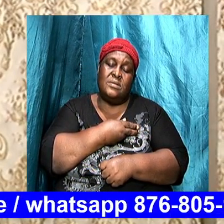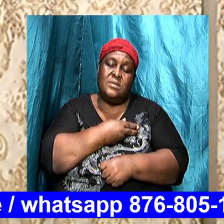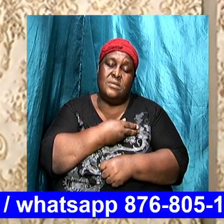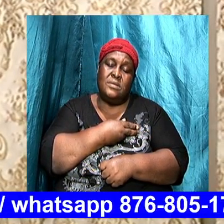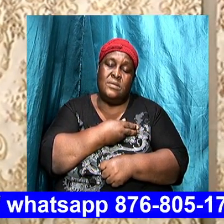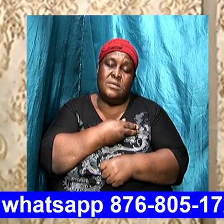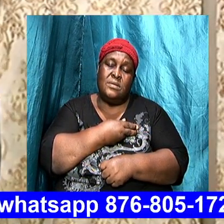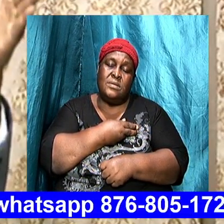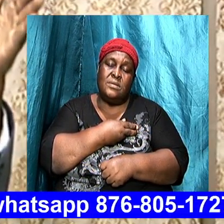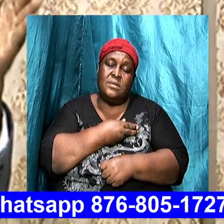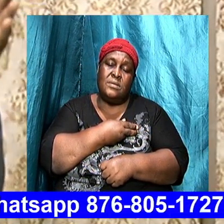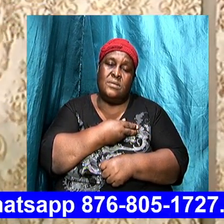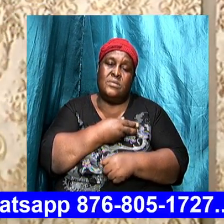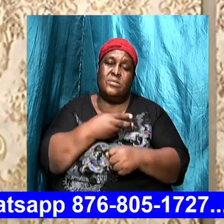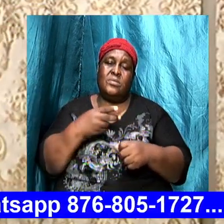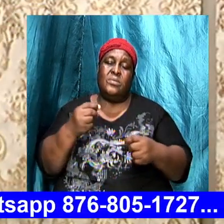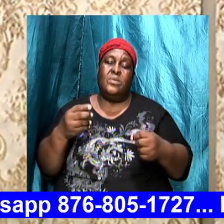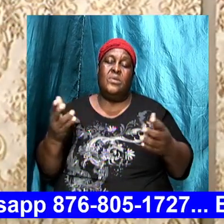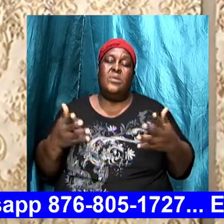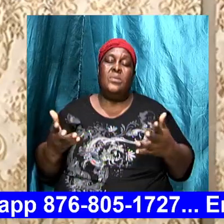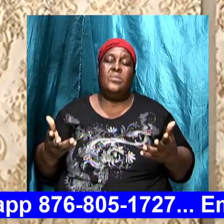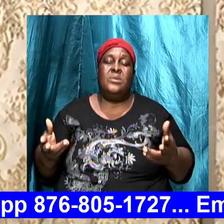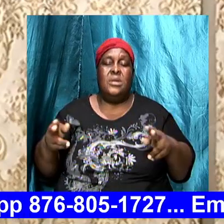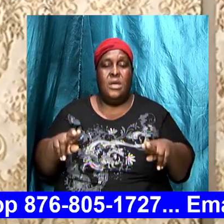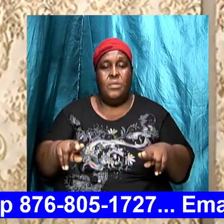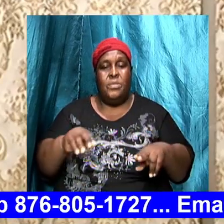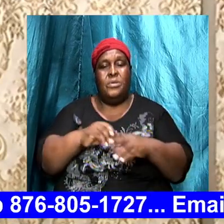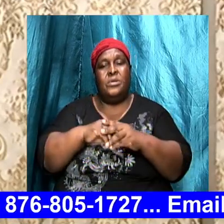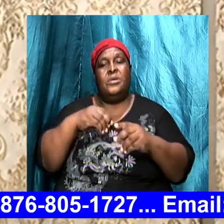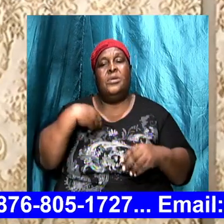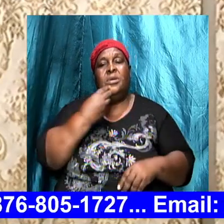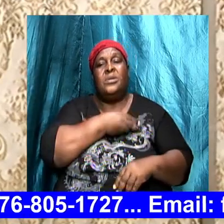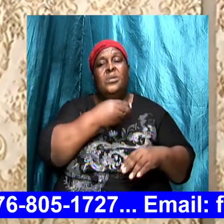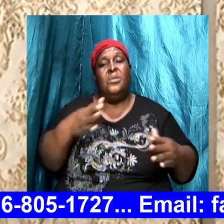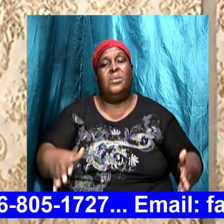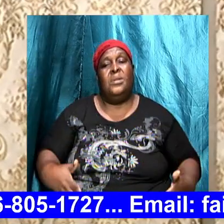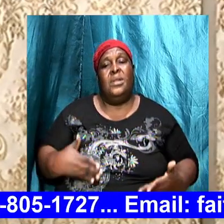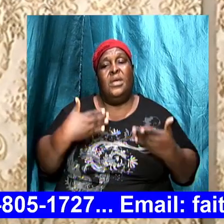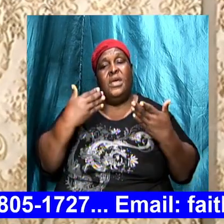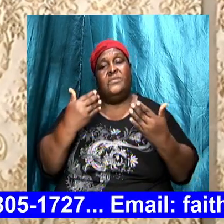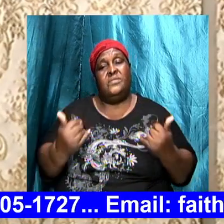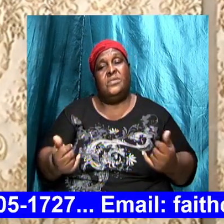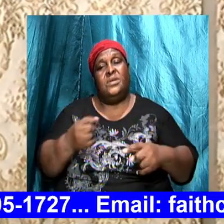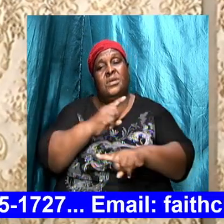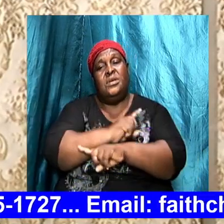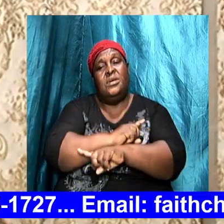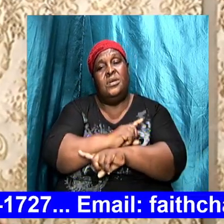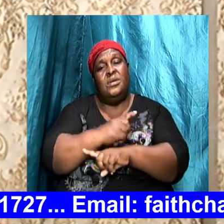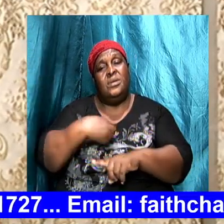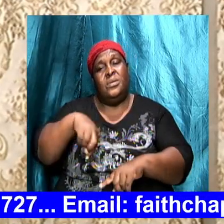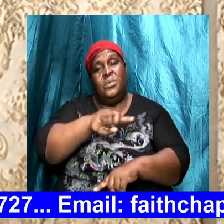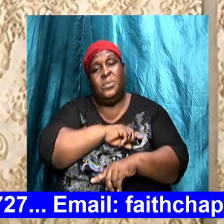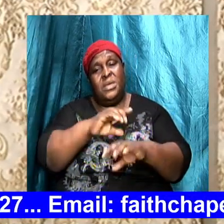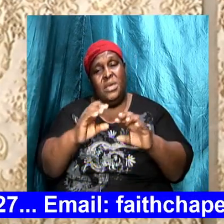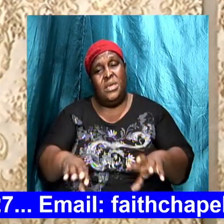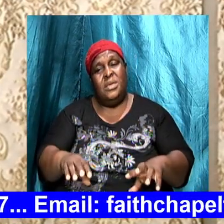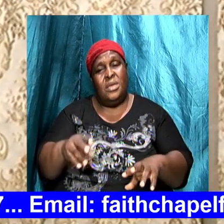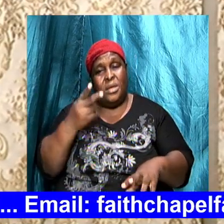what happened then in our life today we can look and see what happened in Ephesus